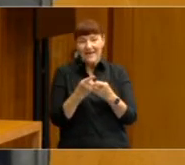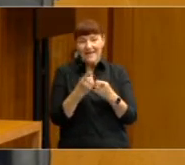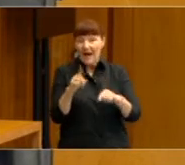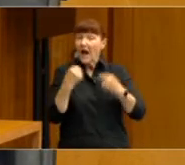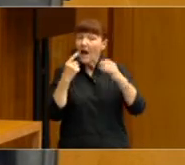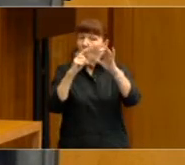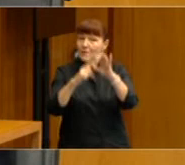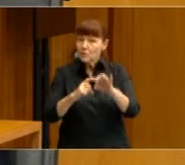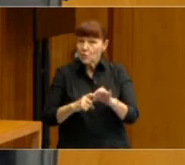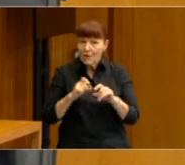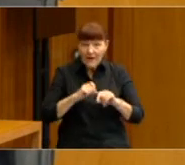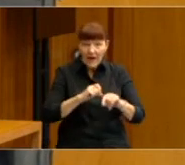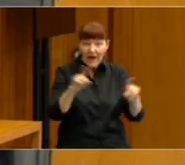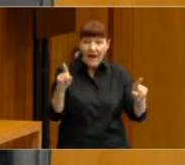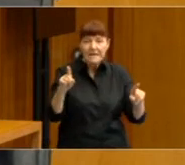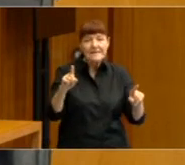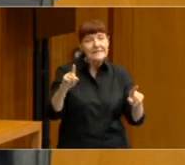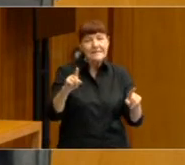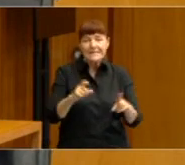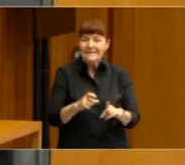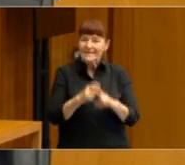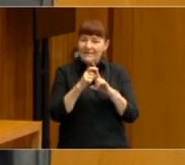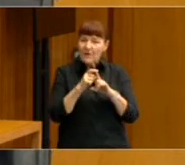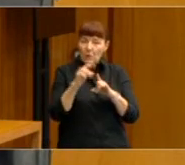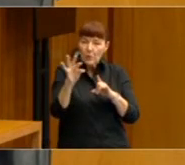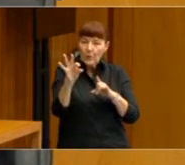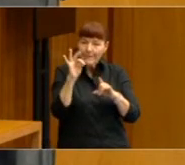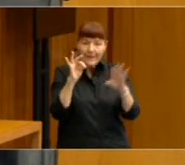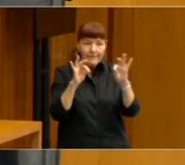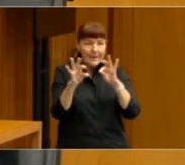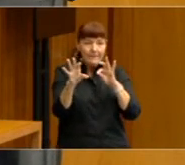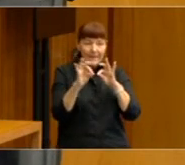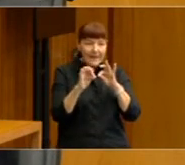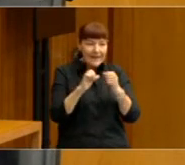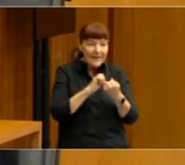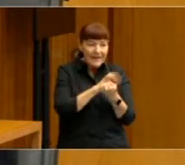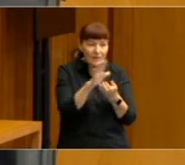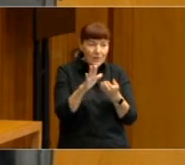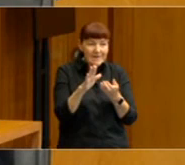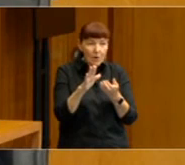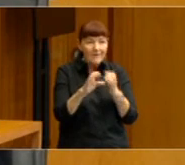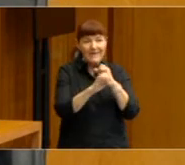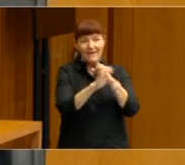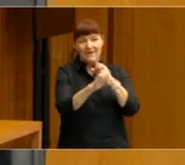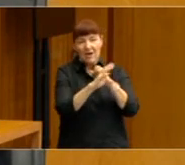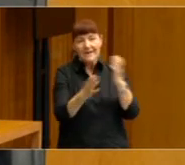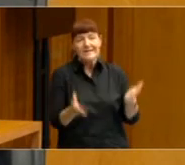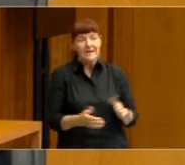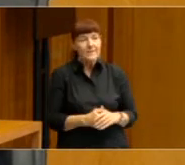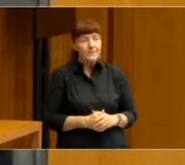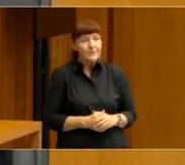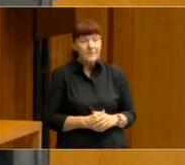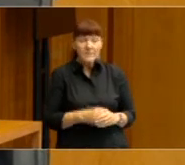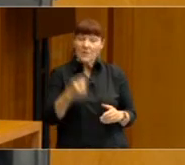run, very difficult to tease that sort of thing out. Now, what we do see is people that follow social